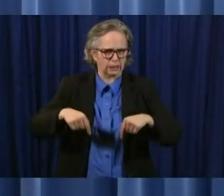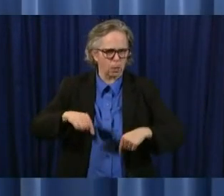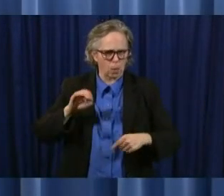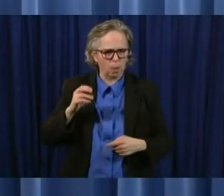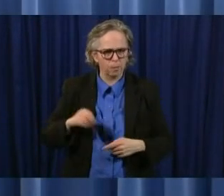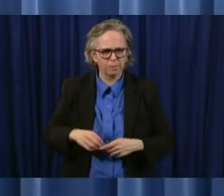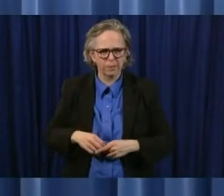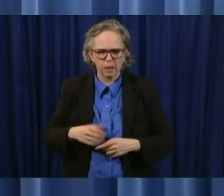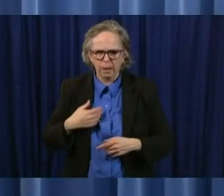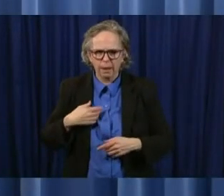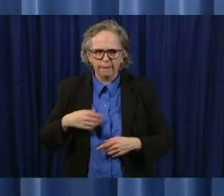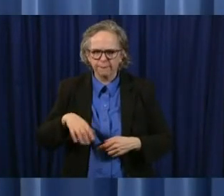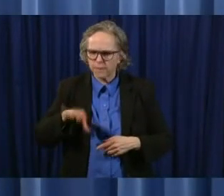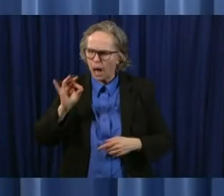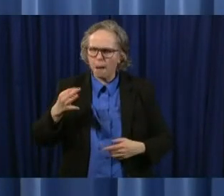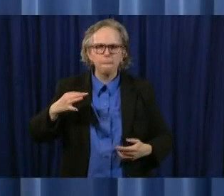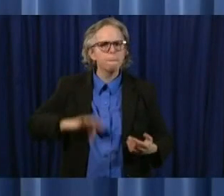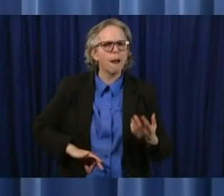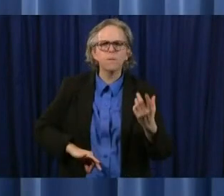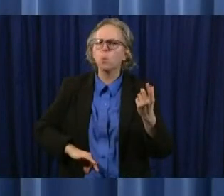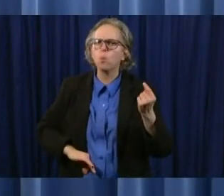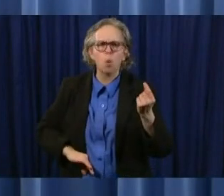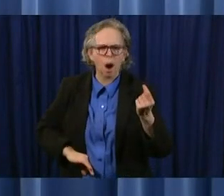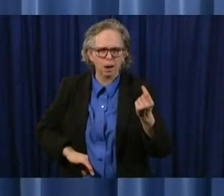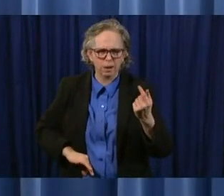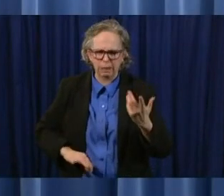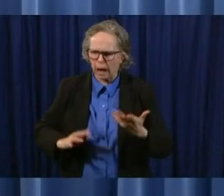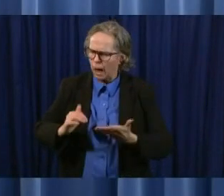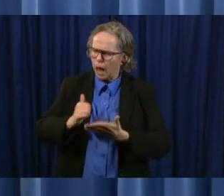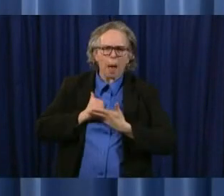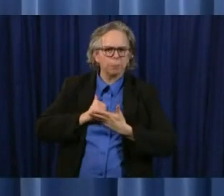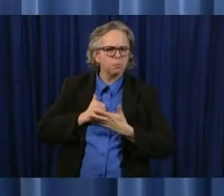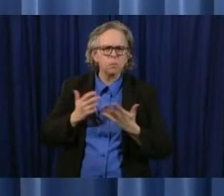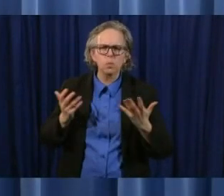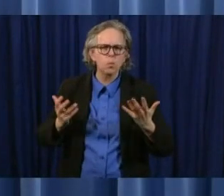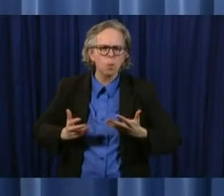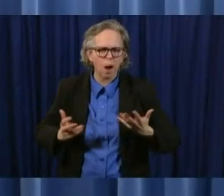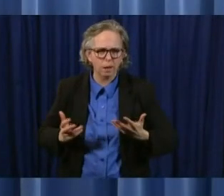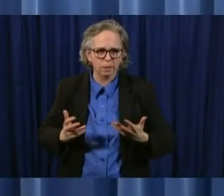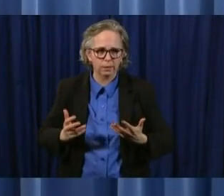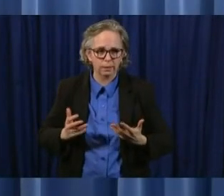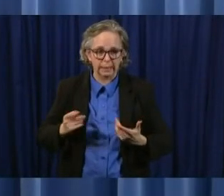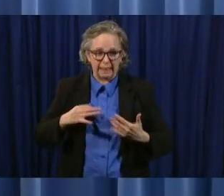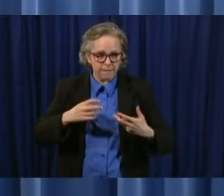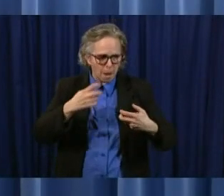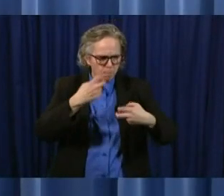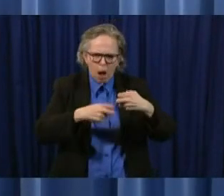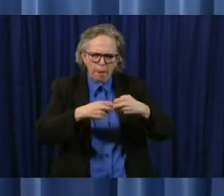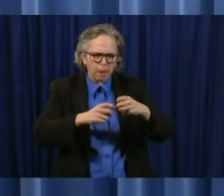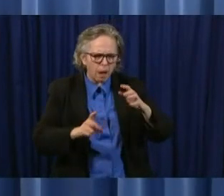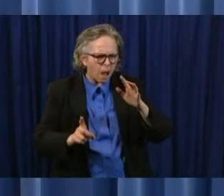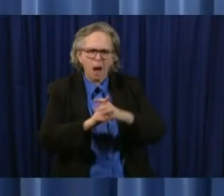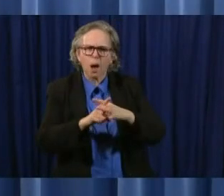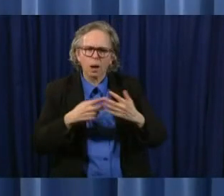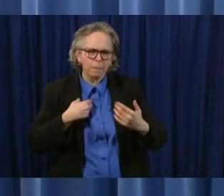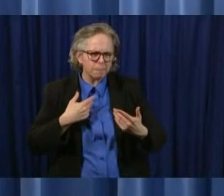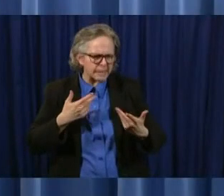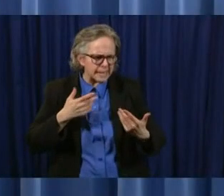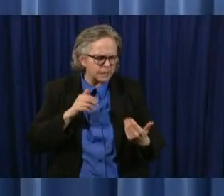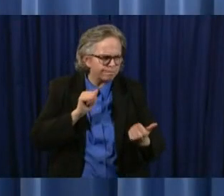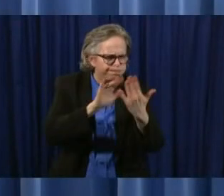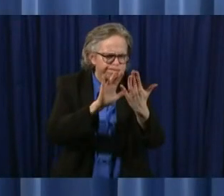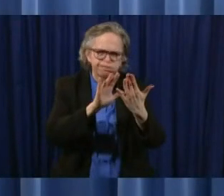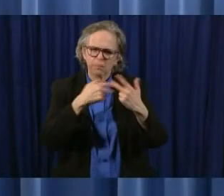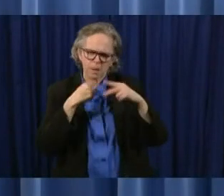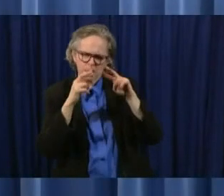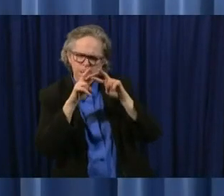really beneficial uh and got the job done was if we had a problem uh if we had something that needed to be looked at i